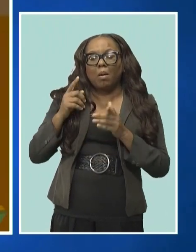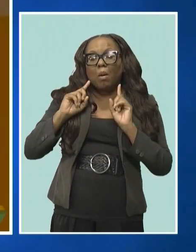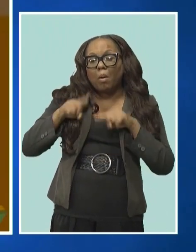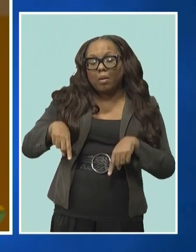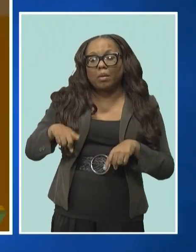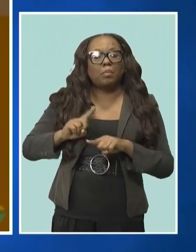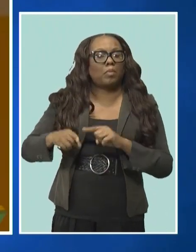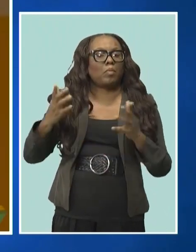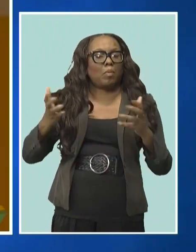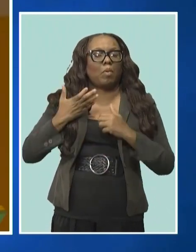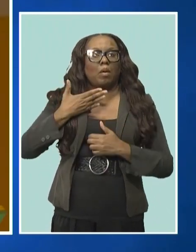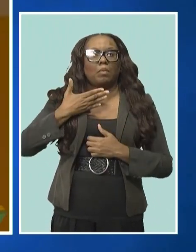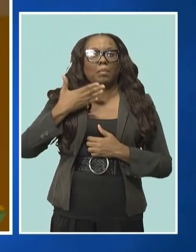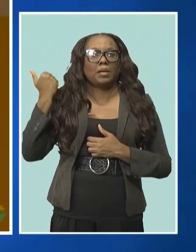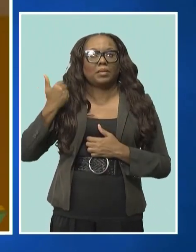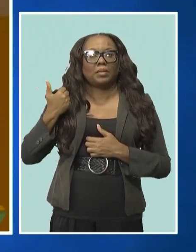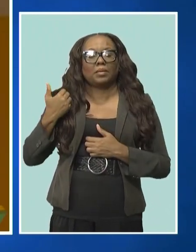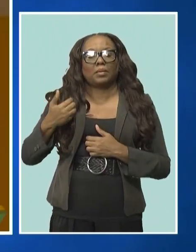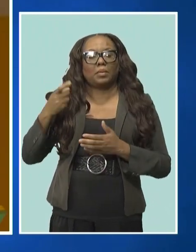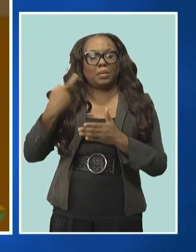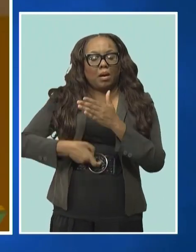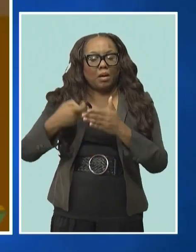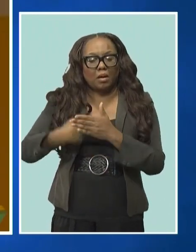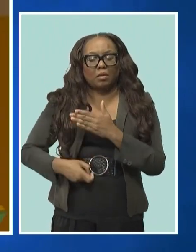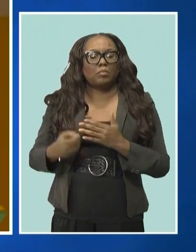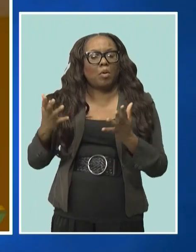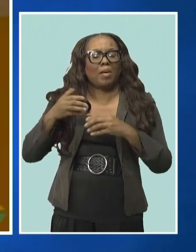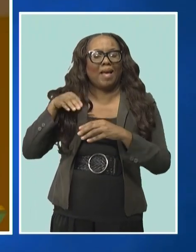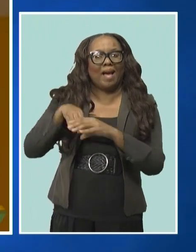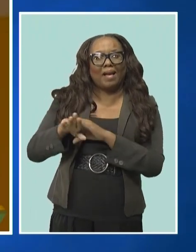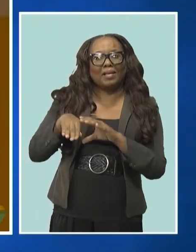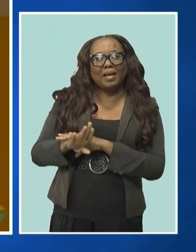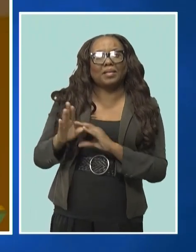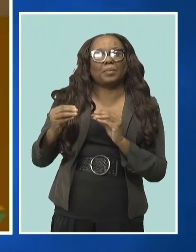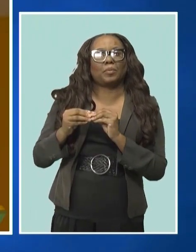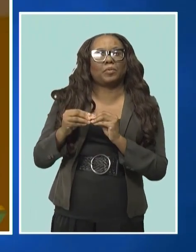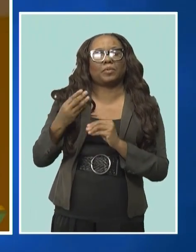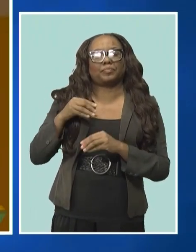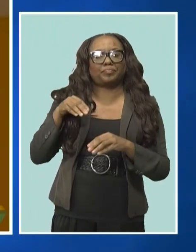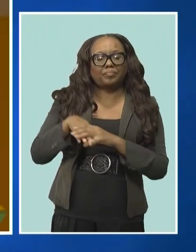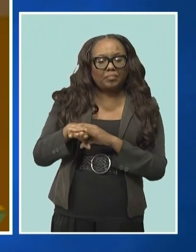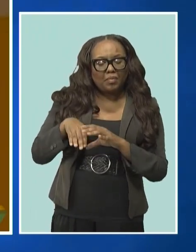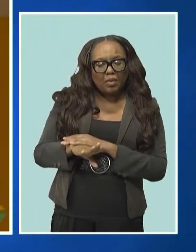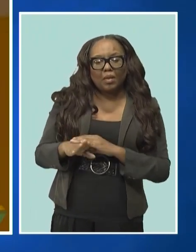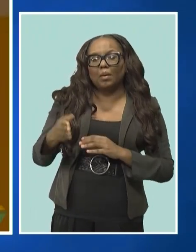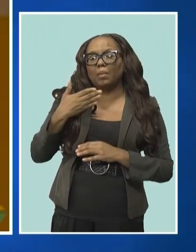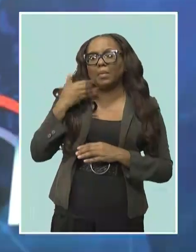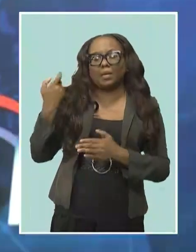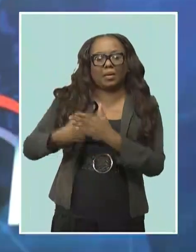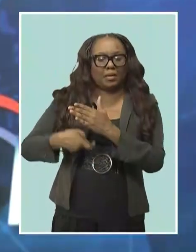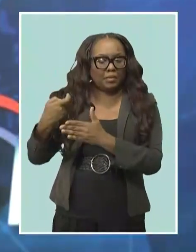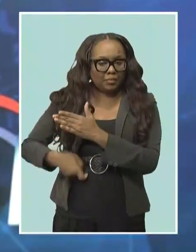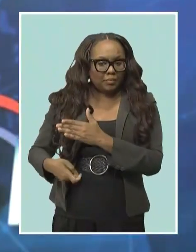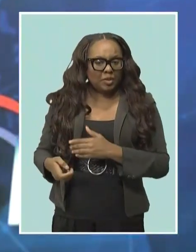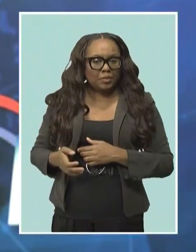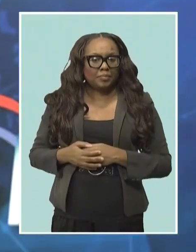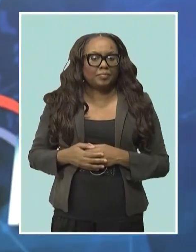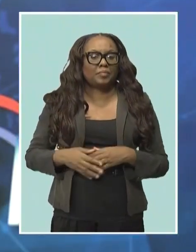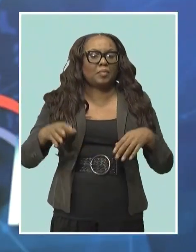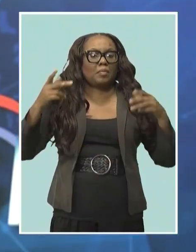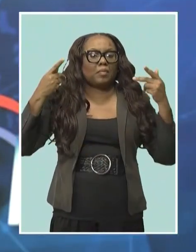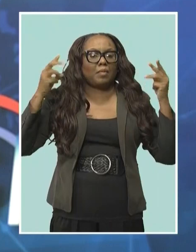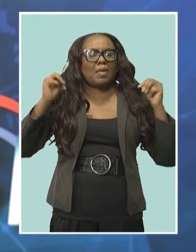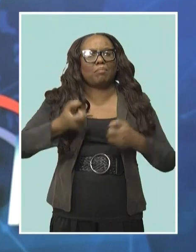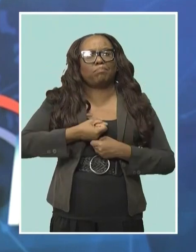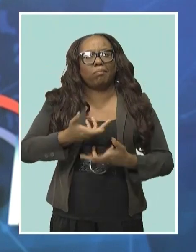that we cannot do as market takers and not as market shapers. The Prime Minister